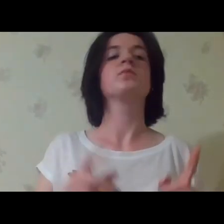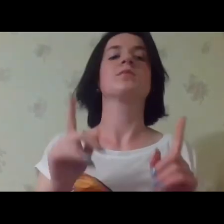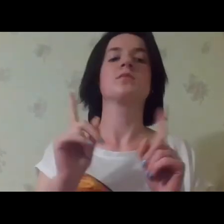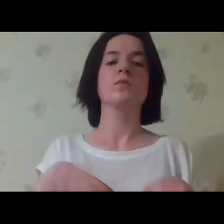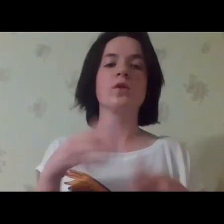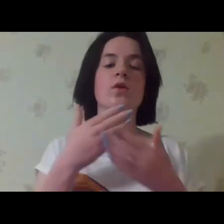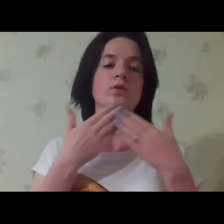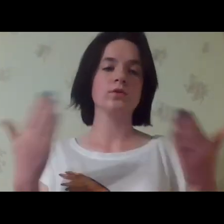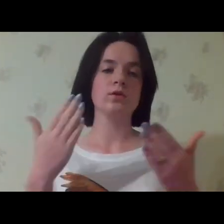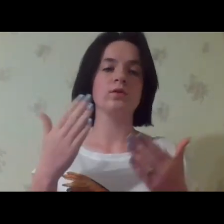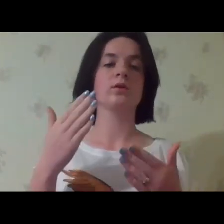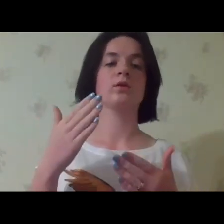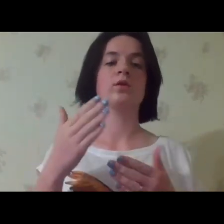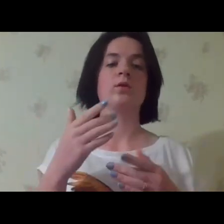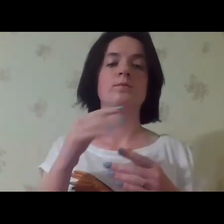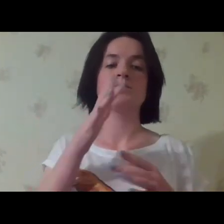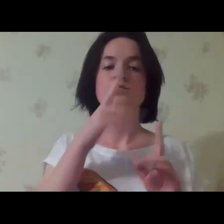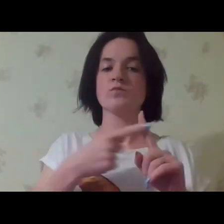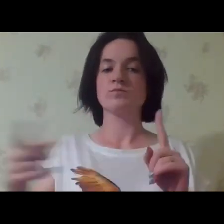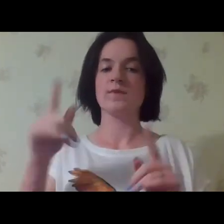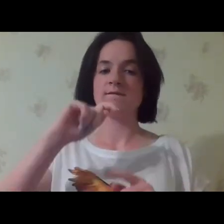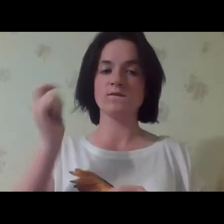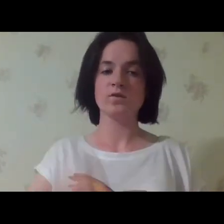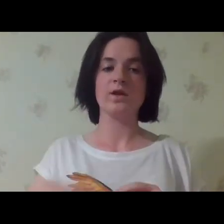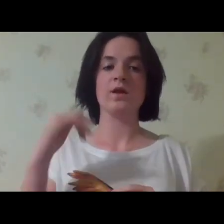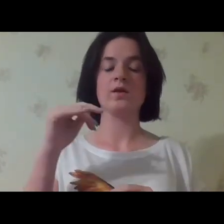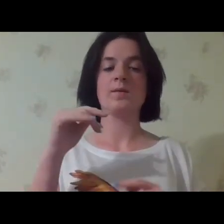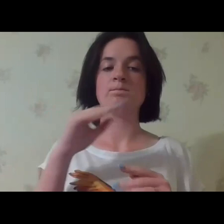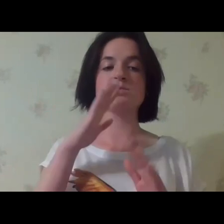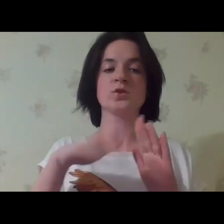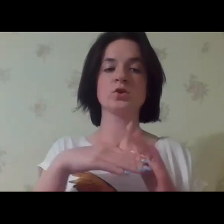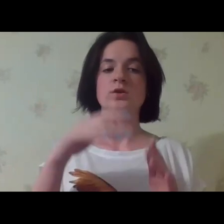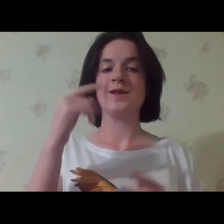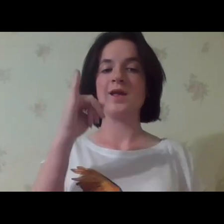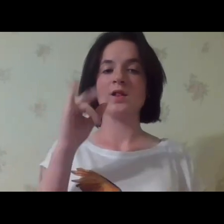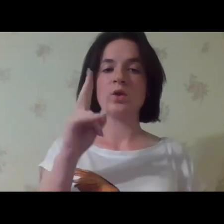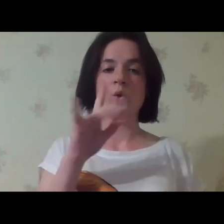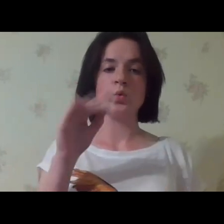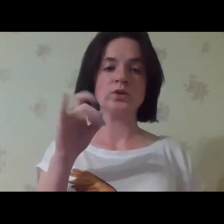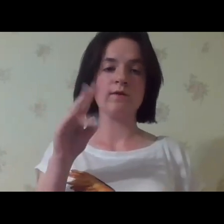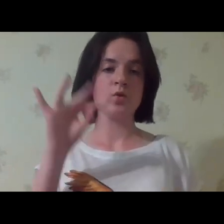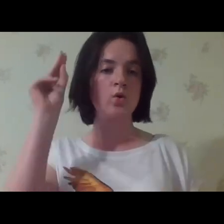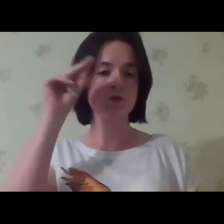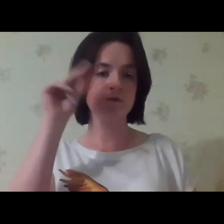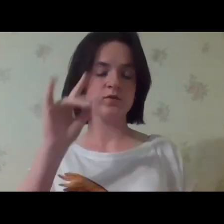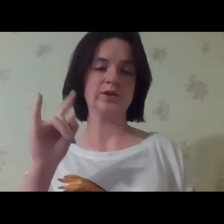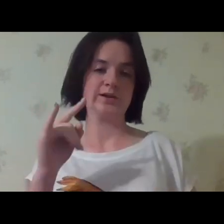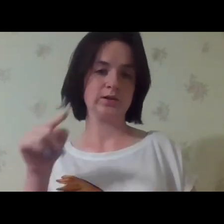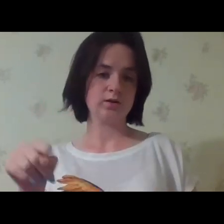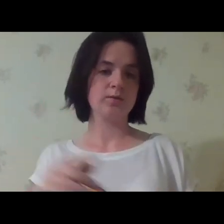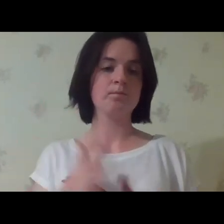And the recent service that we introduced